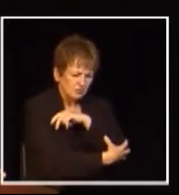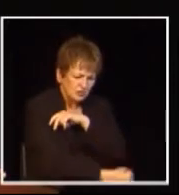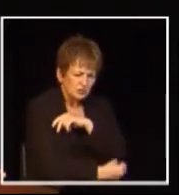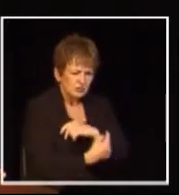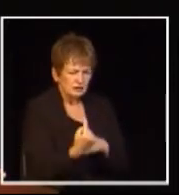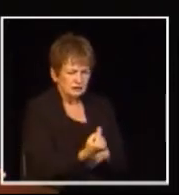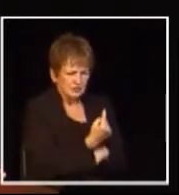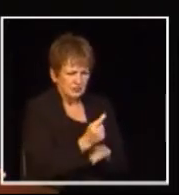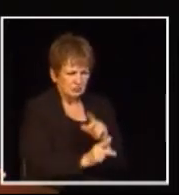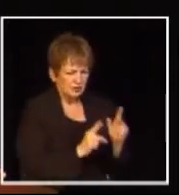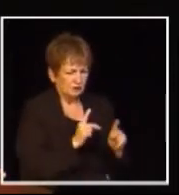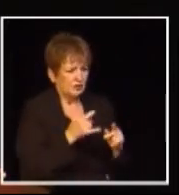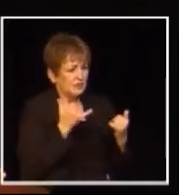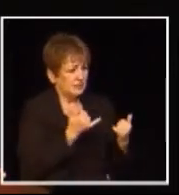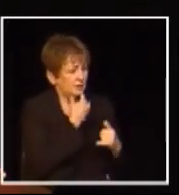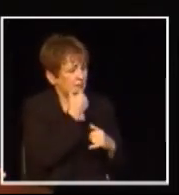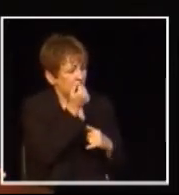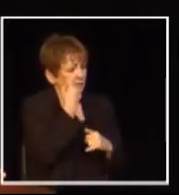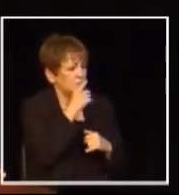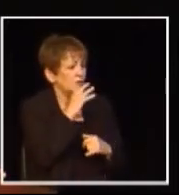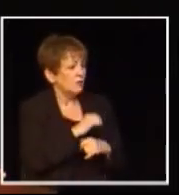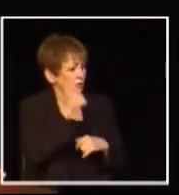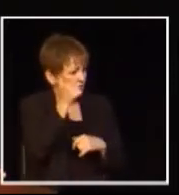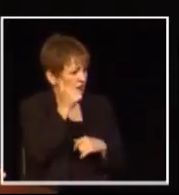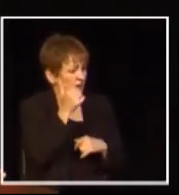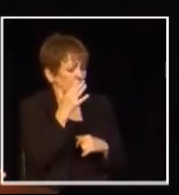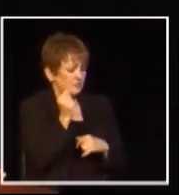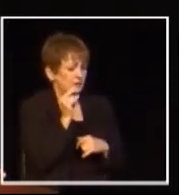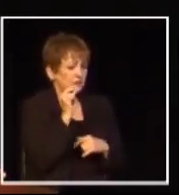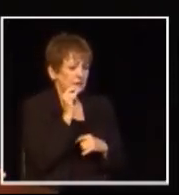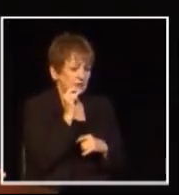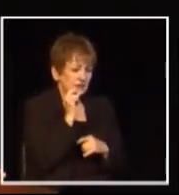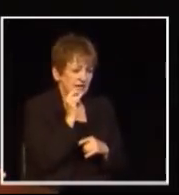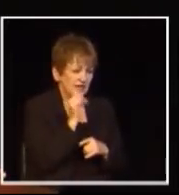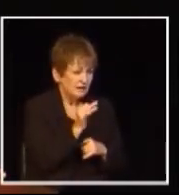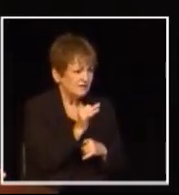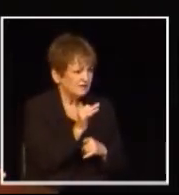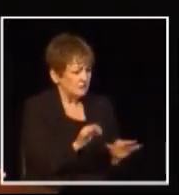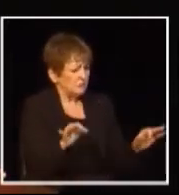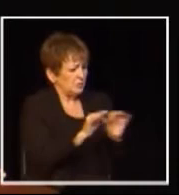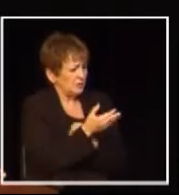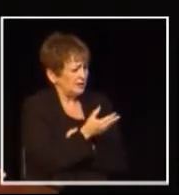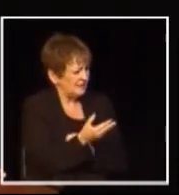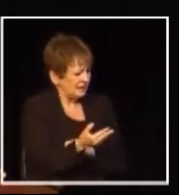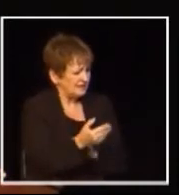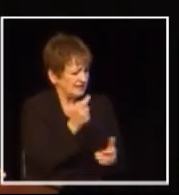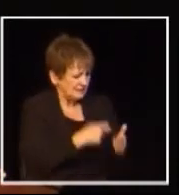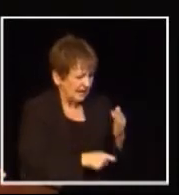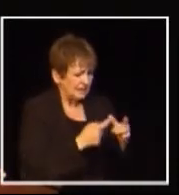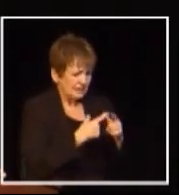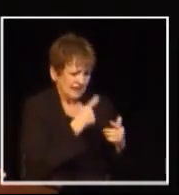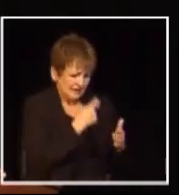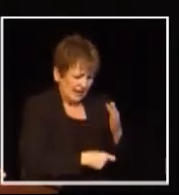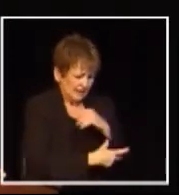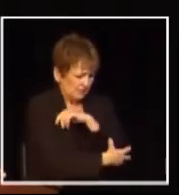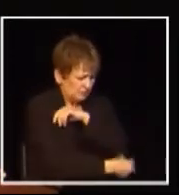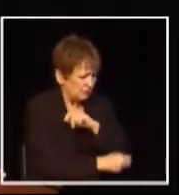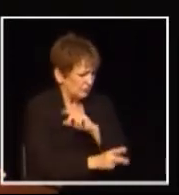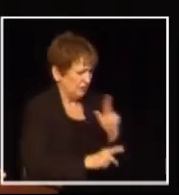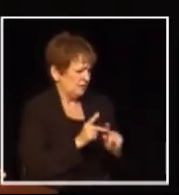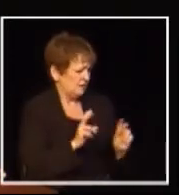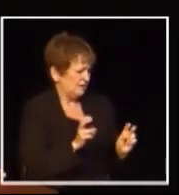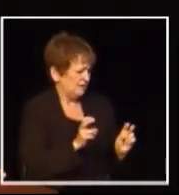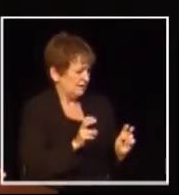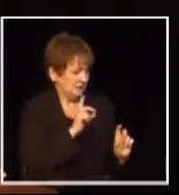poor single people it is better now for elderly and families but as long as essentials are taxed the poor are